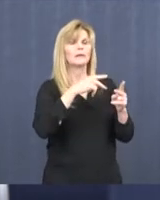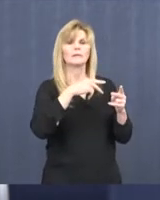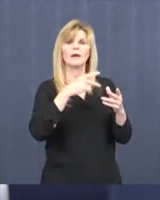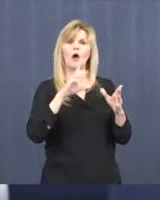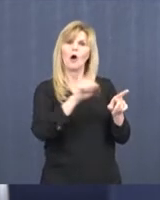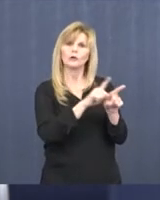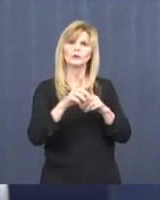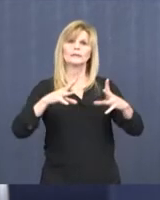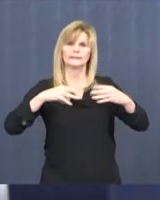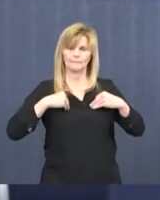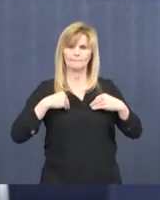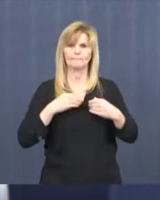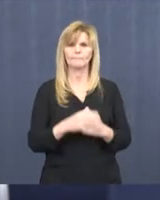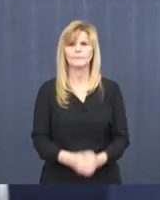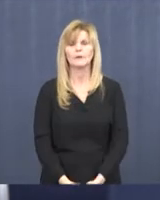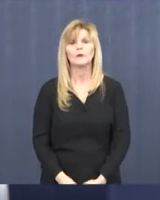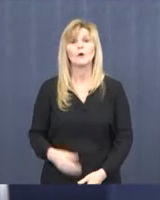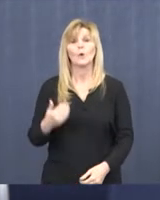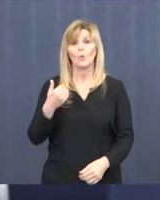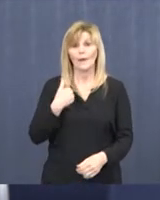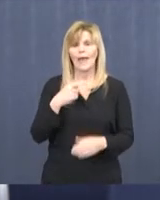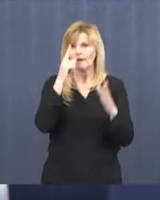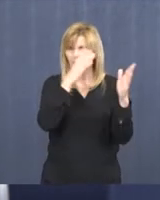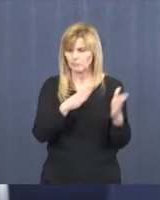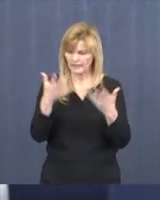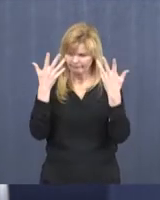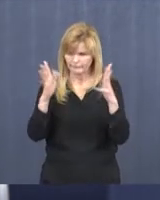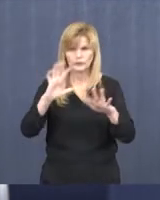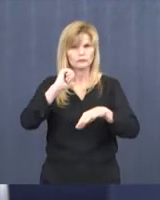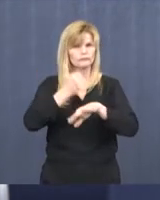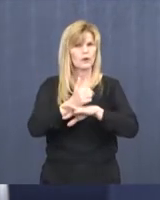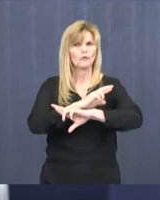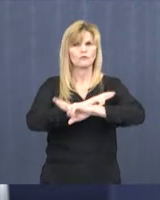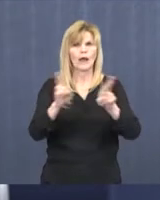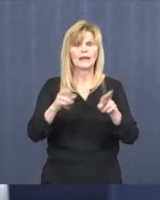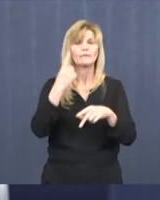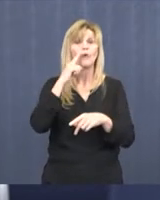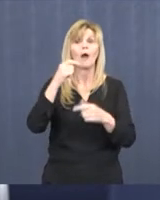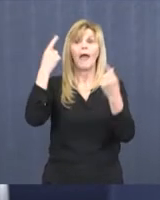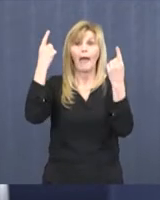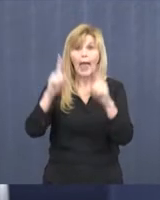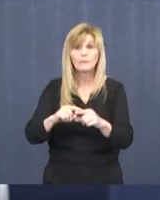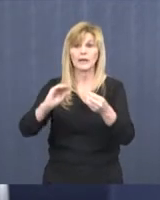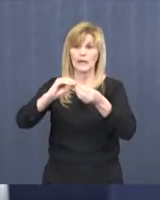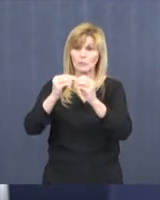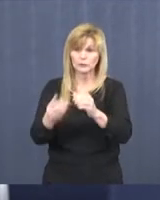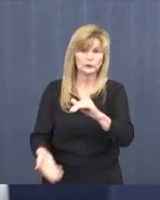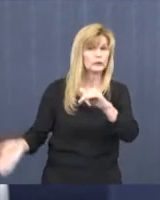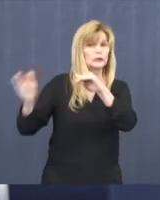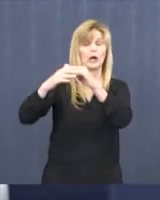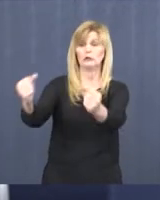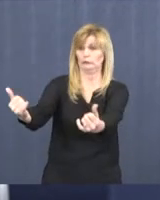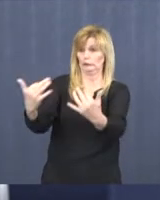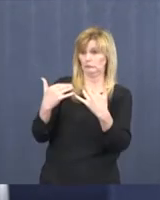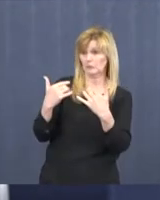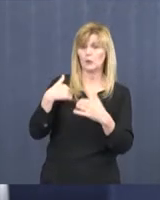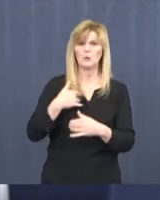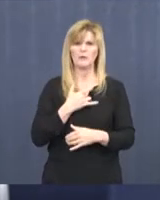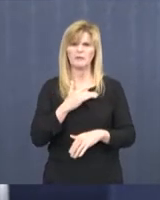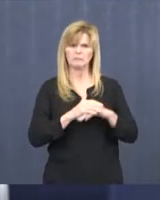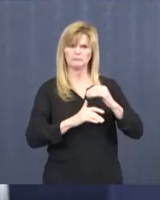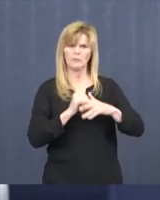We have a solid surge plan in place for the care of COVID patients. We feel good about our capacity now.